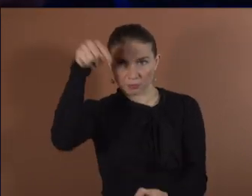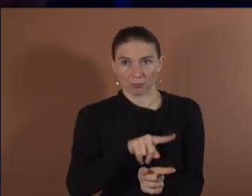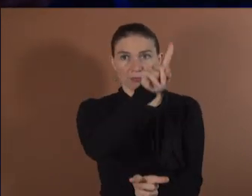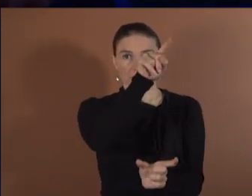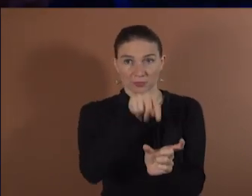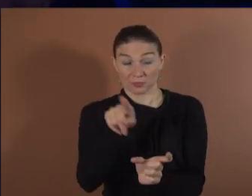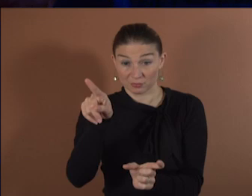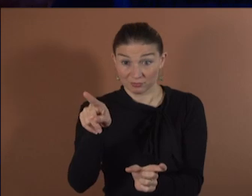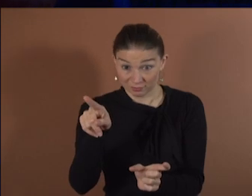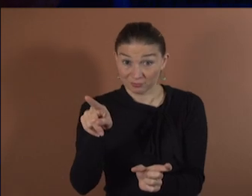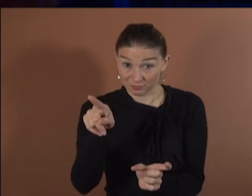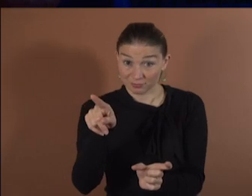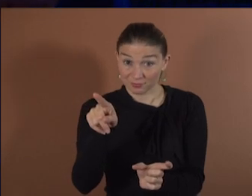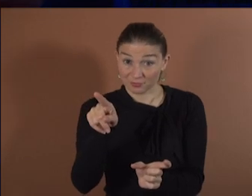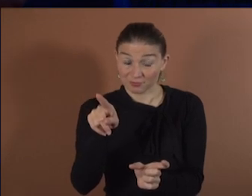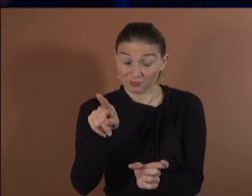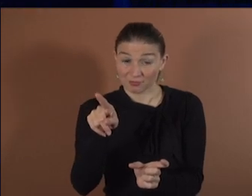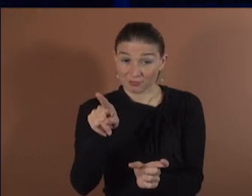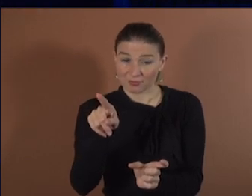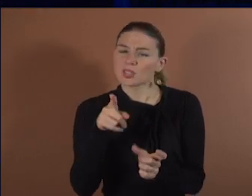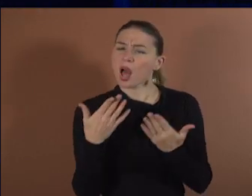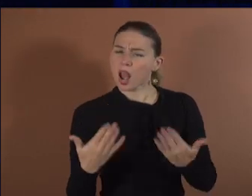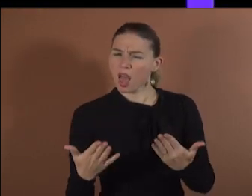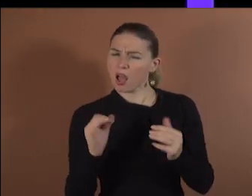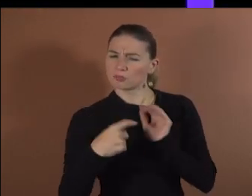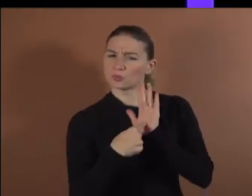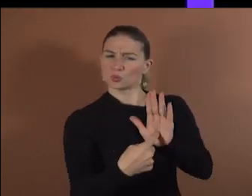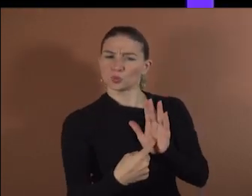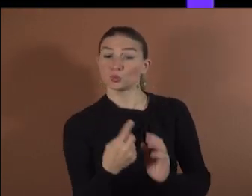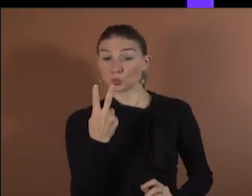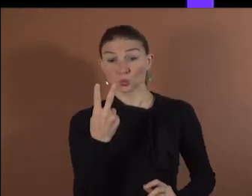And you see here now how two players play that game